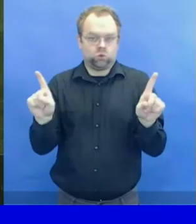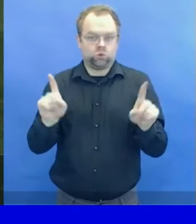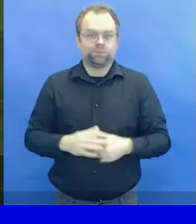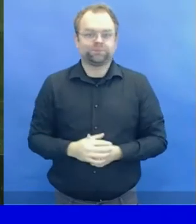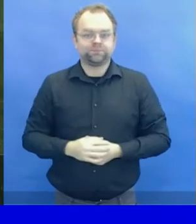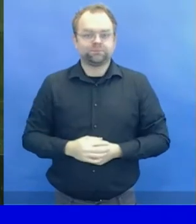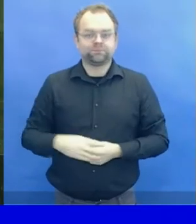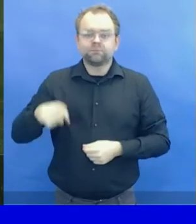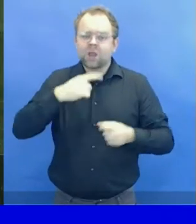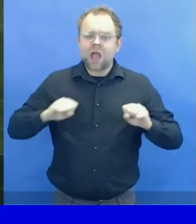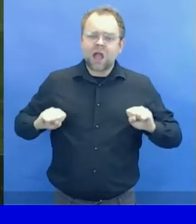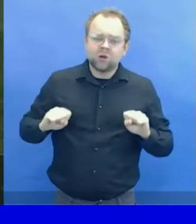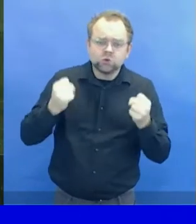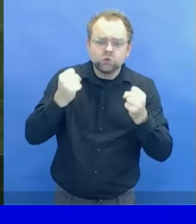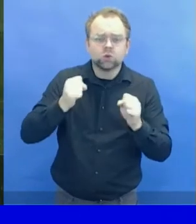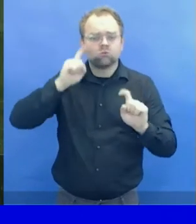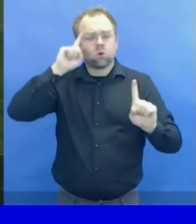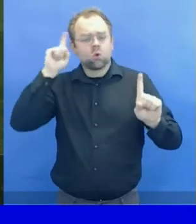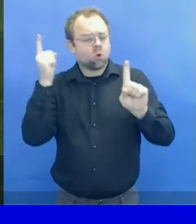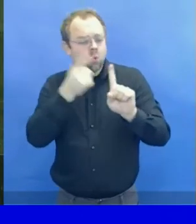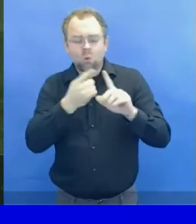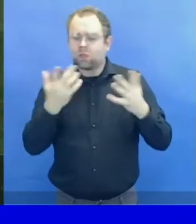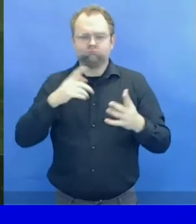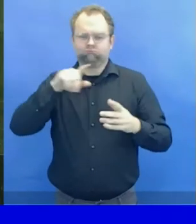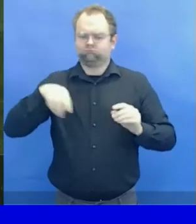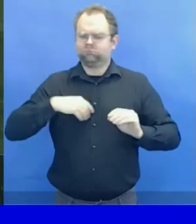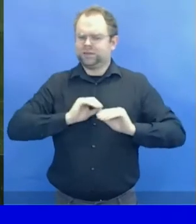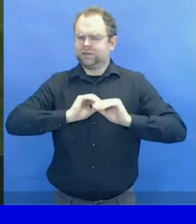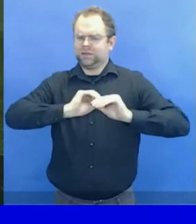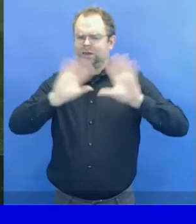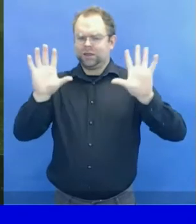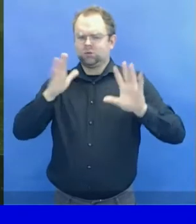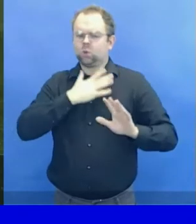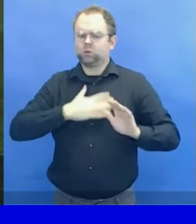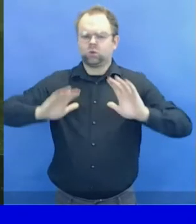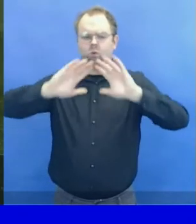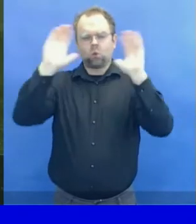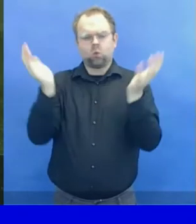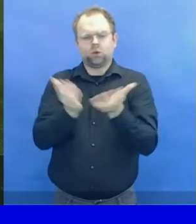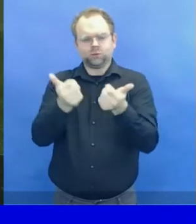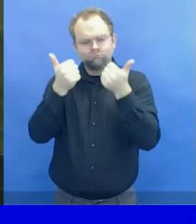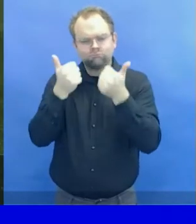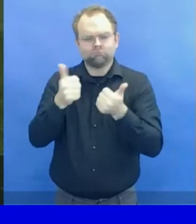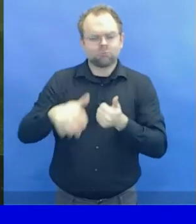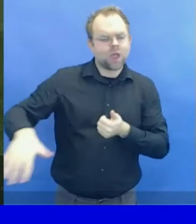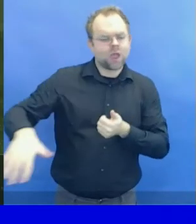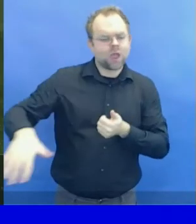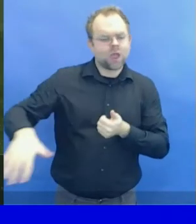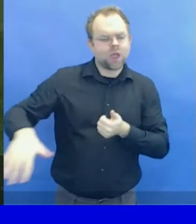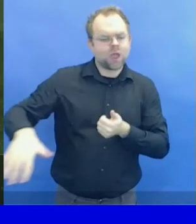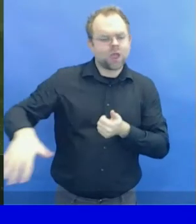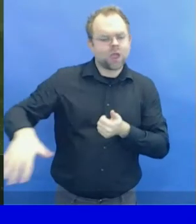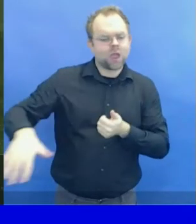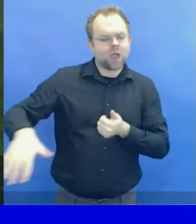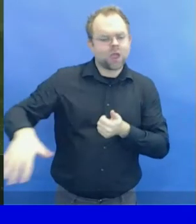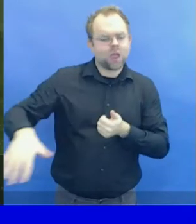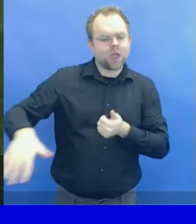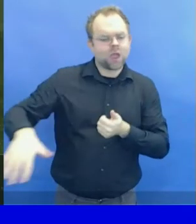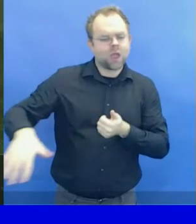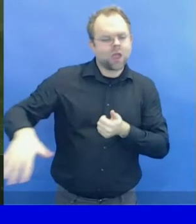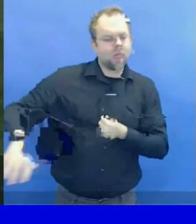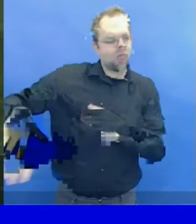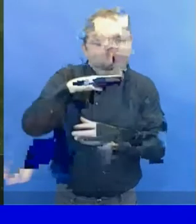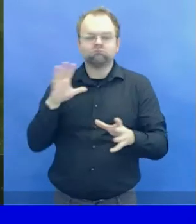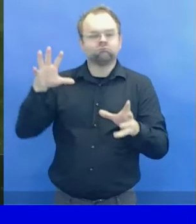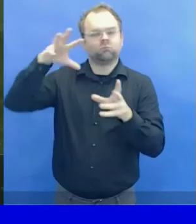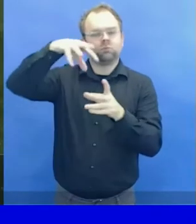social, political and cultural life. That is a goal worth fighting for. That is our goal and